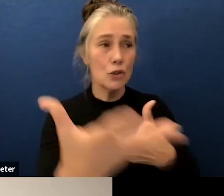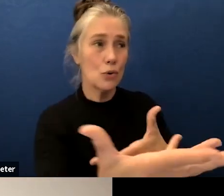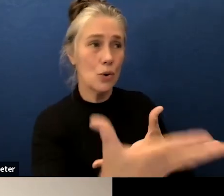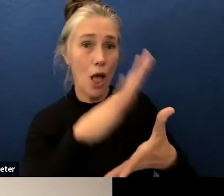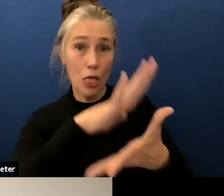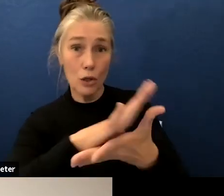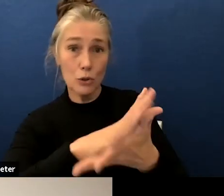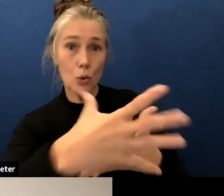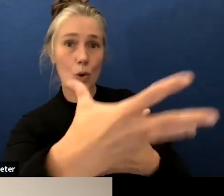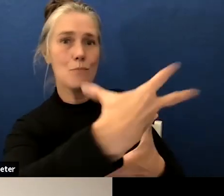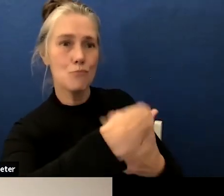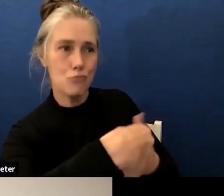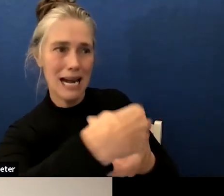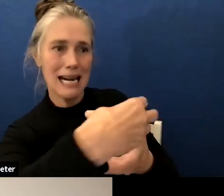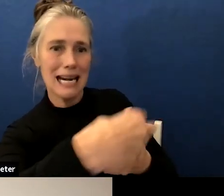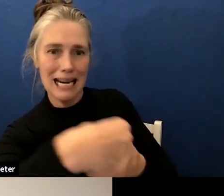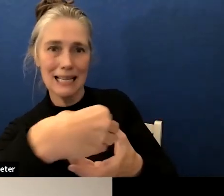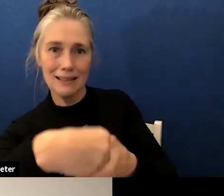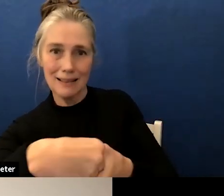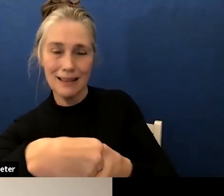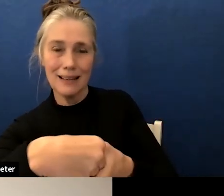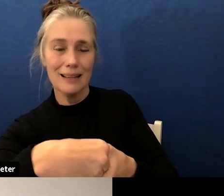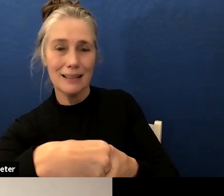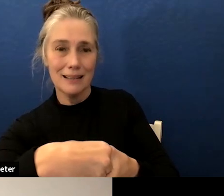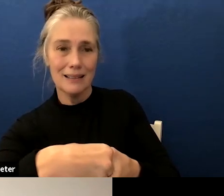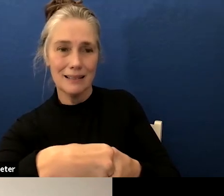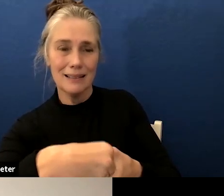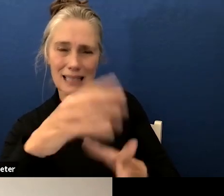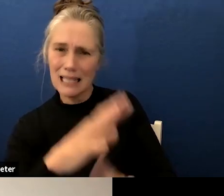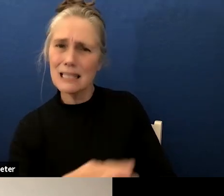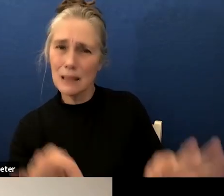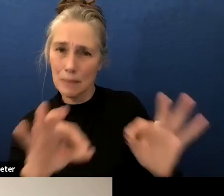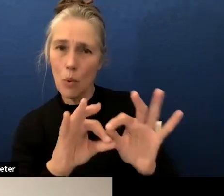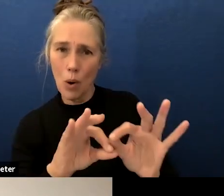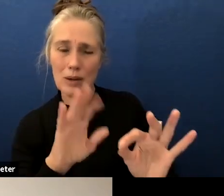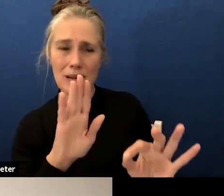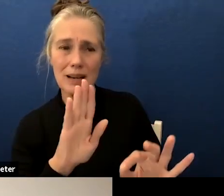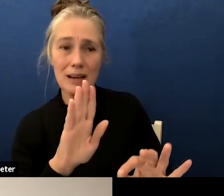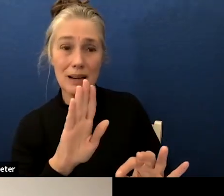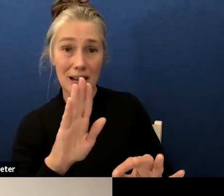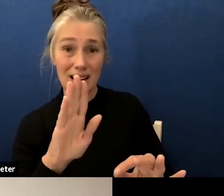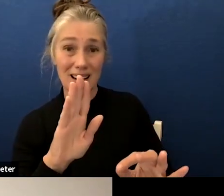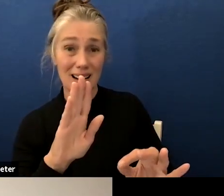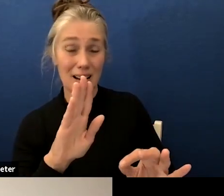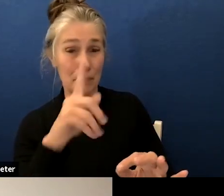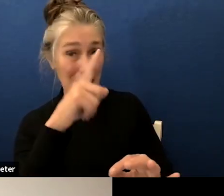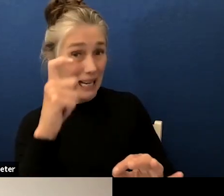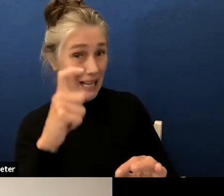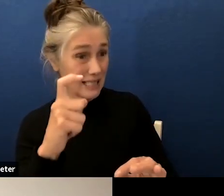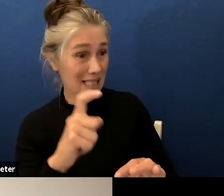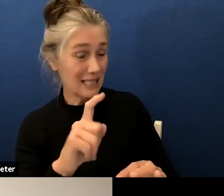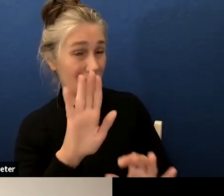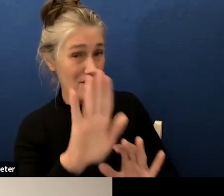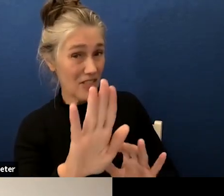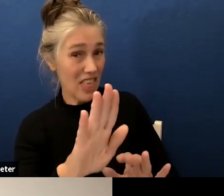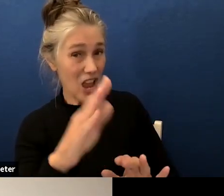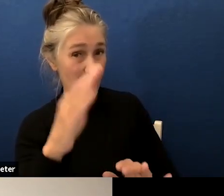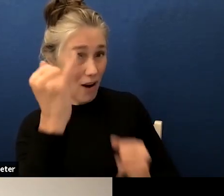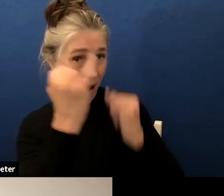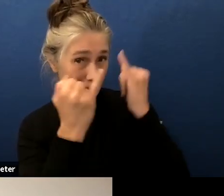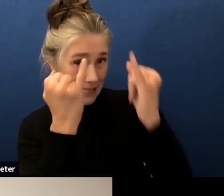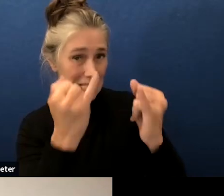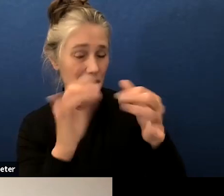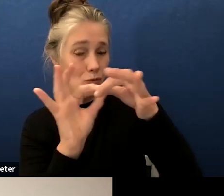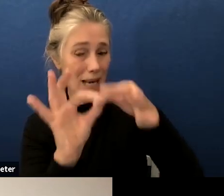bringing in um because we do have to take input in terms of like lcap and using various we have the